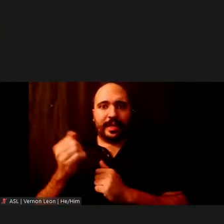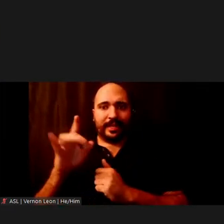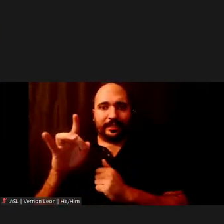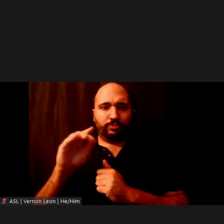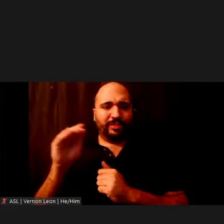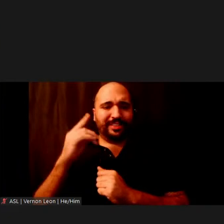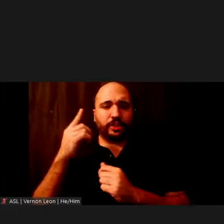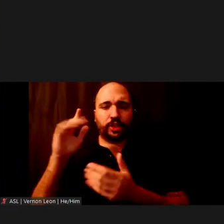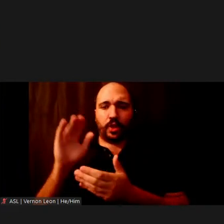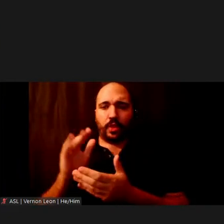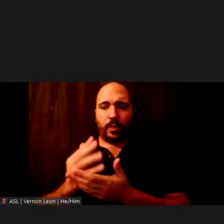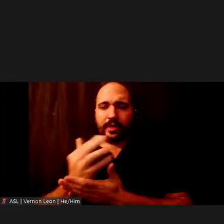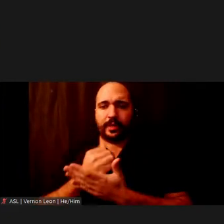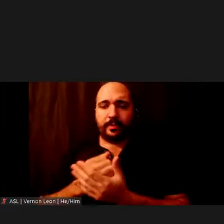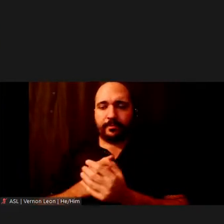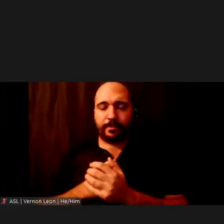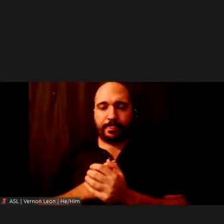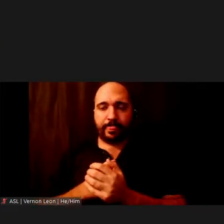to be low income.